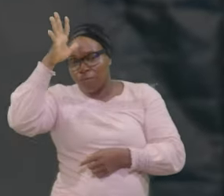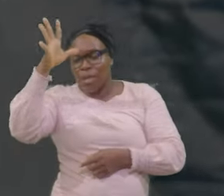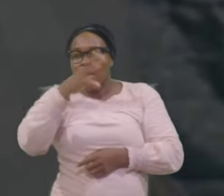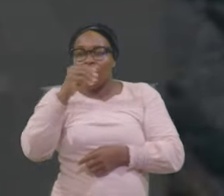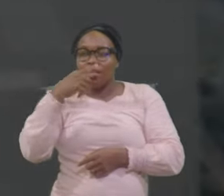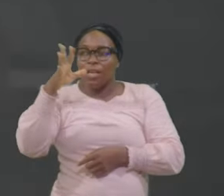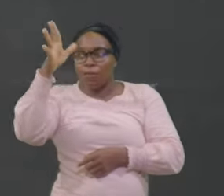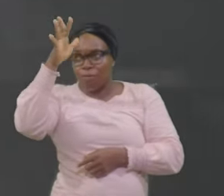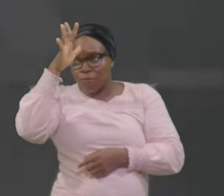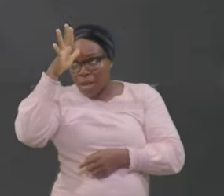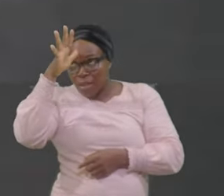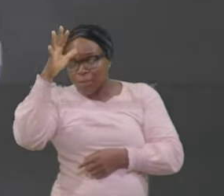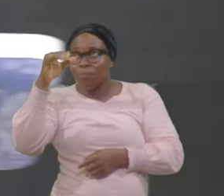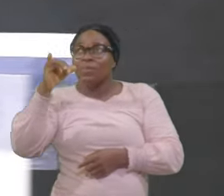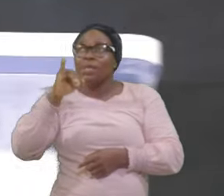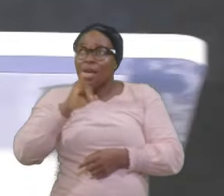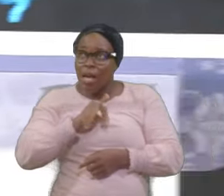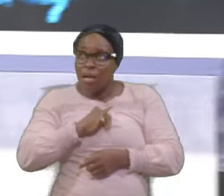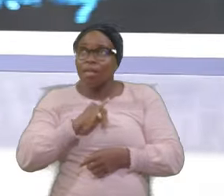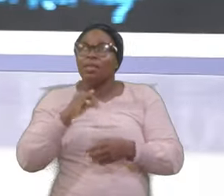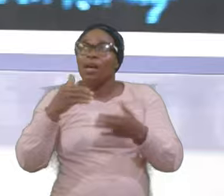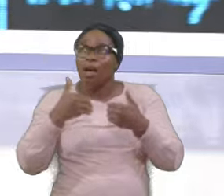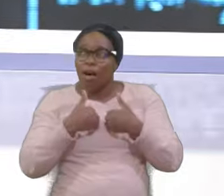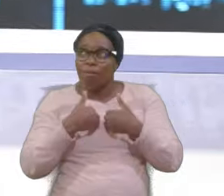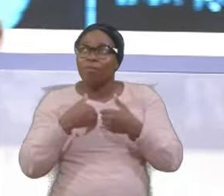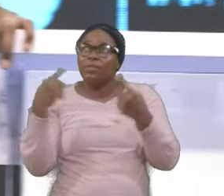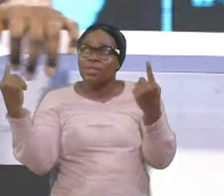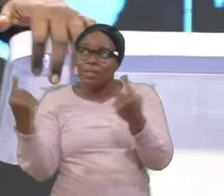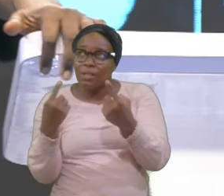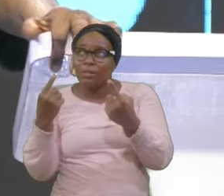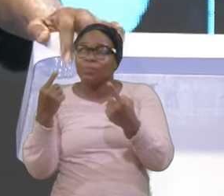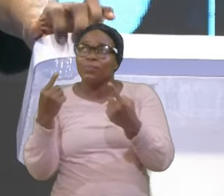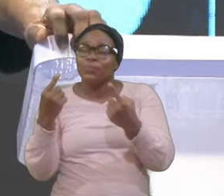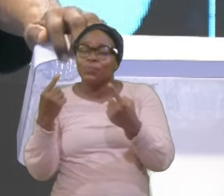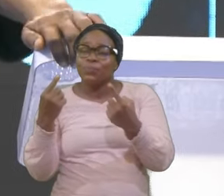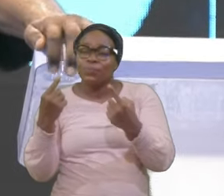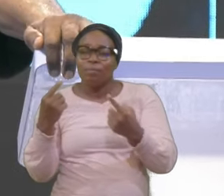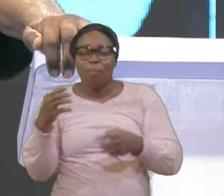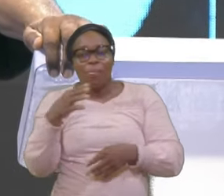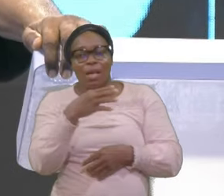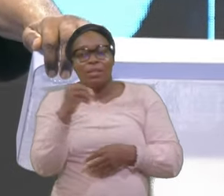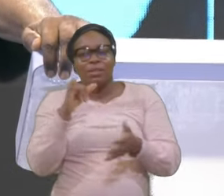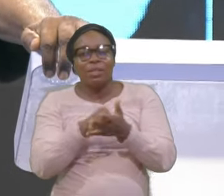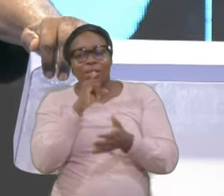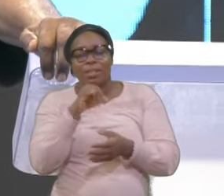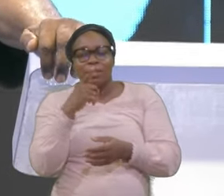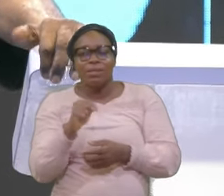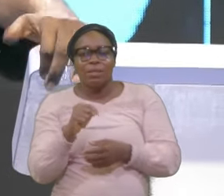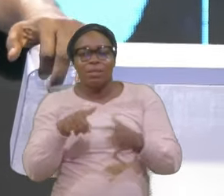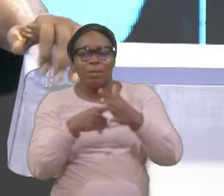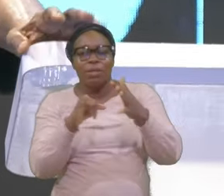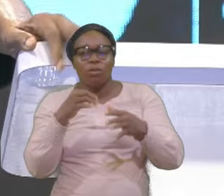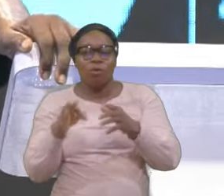I Have Sealed That's the Beginning Of turning Around